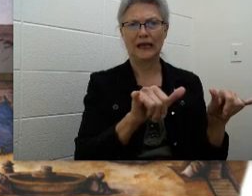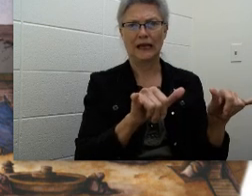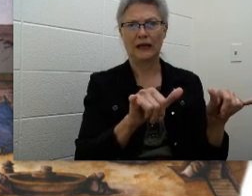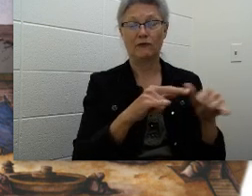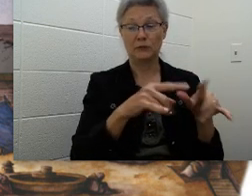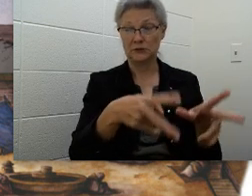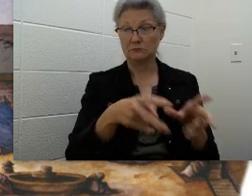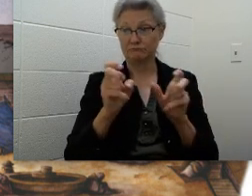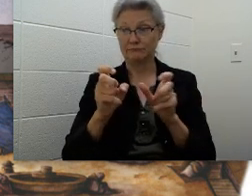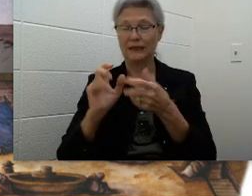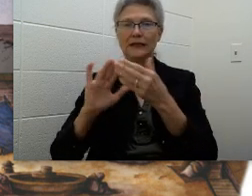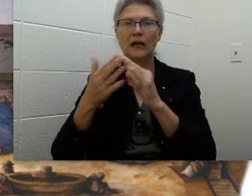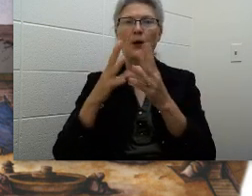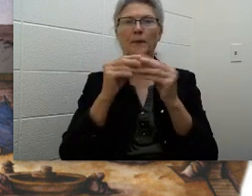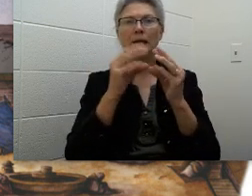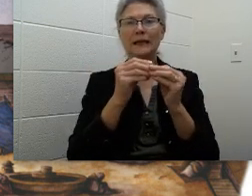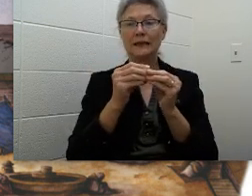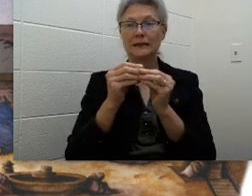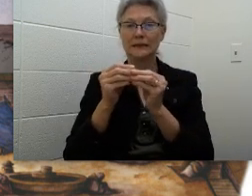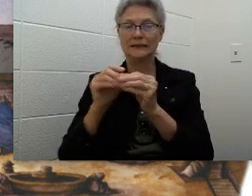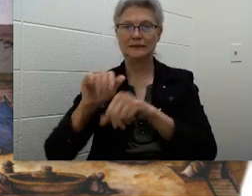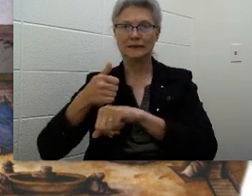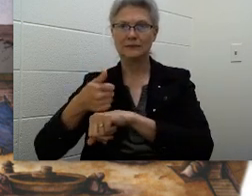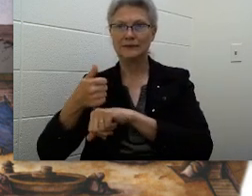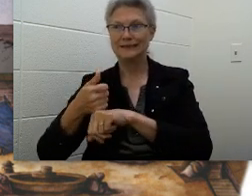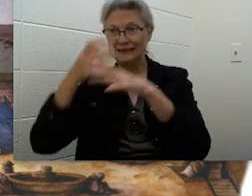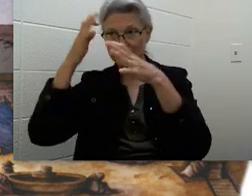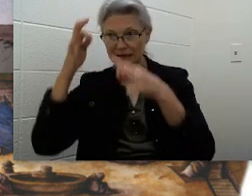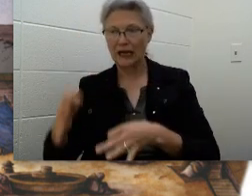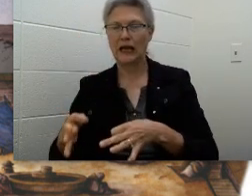town meeting is held to decide their needs.